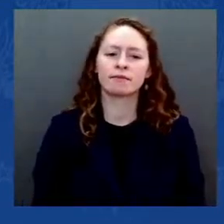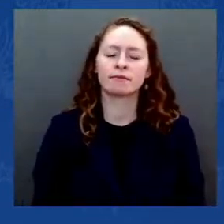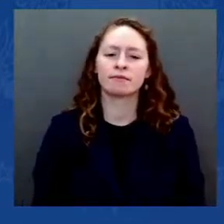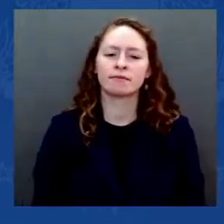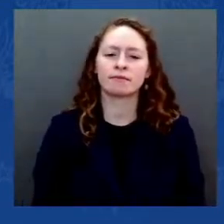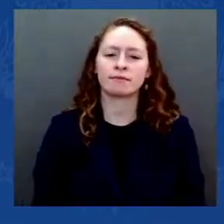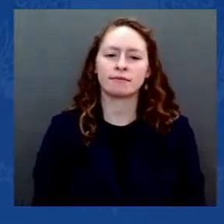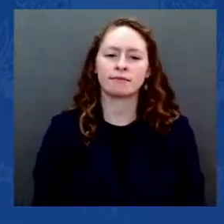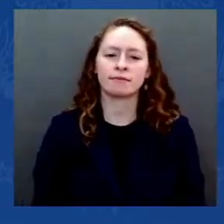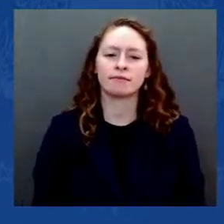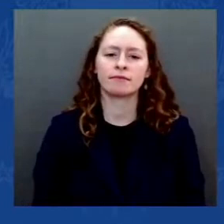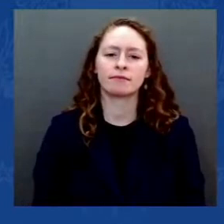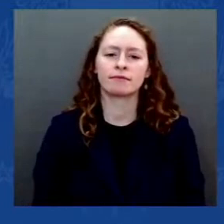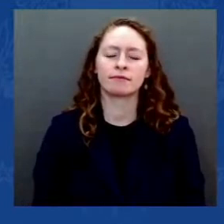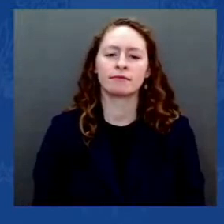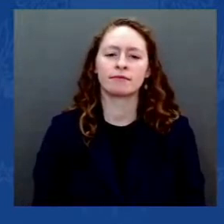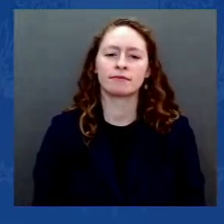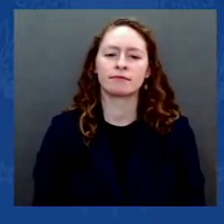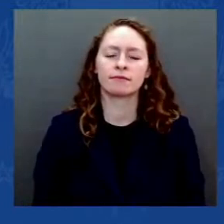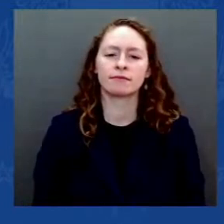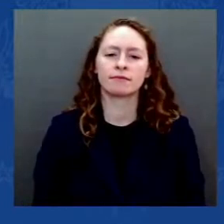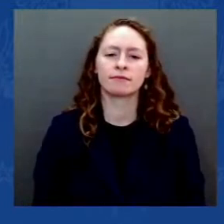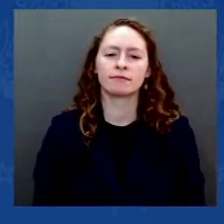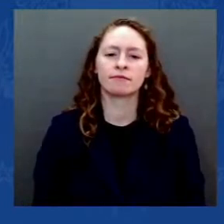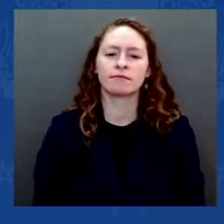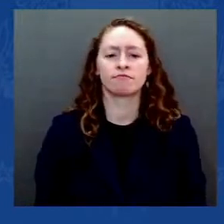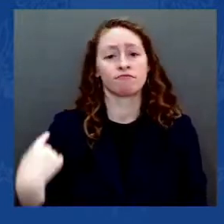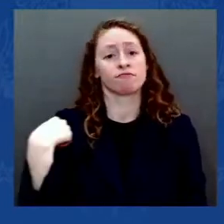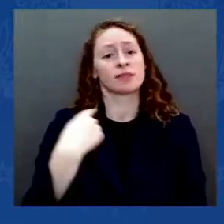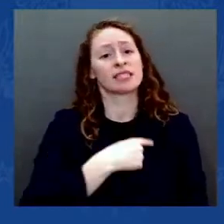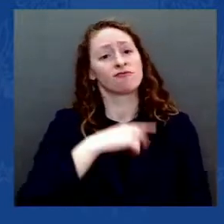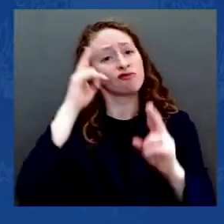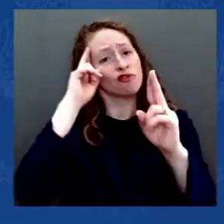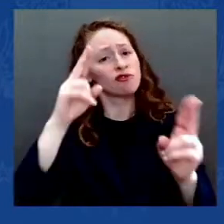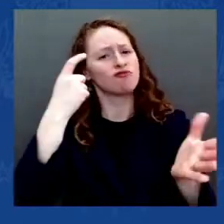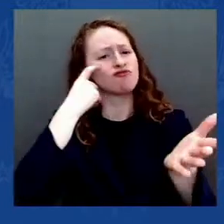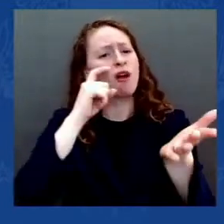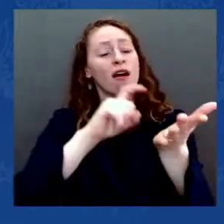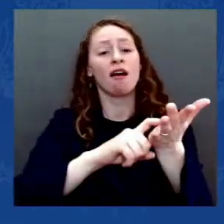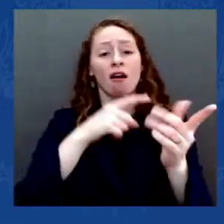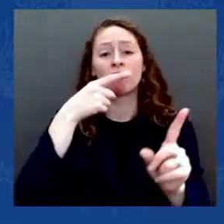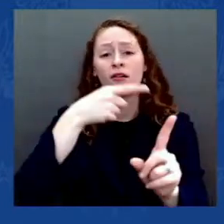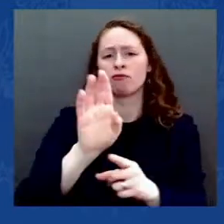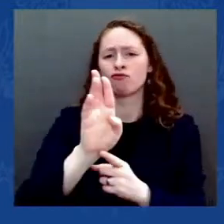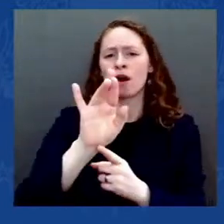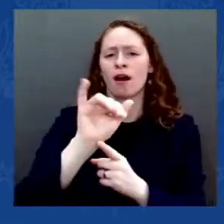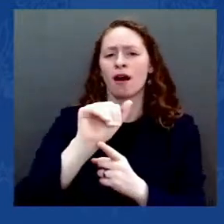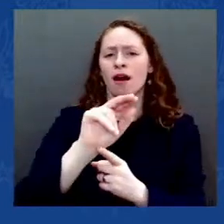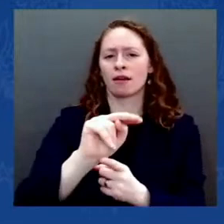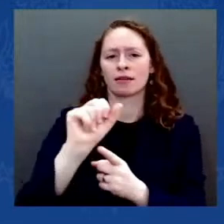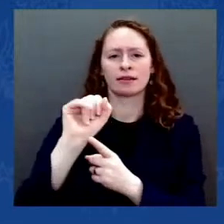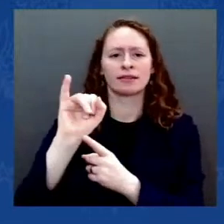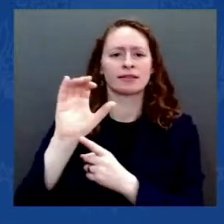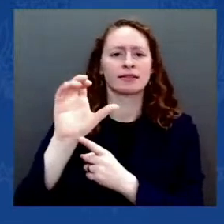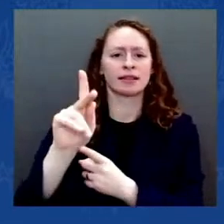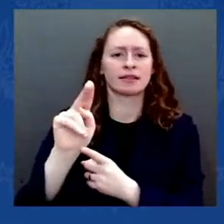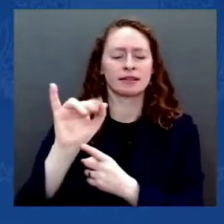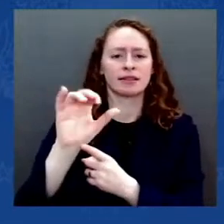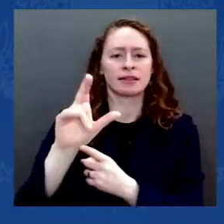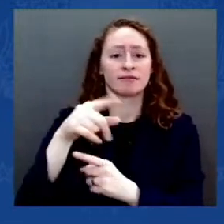Brian Sicknick, who lost his life the day after the attack. And a second time to honor Officer Billy Evans,